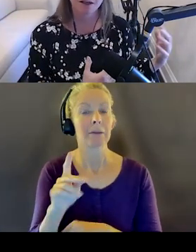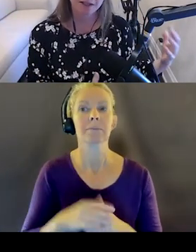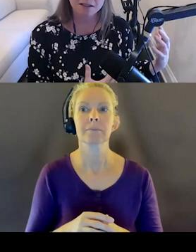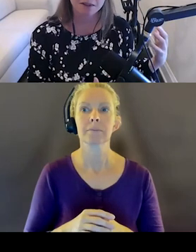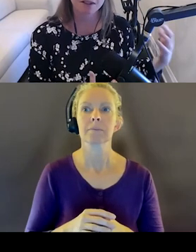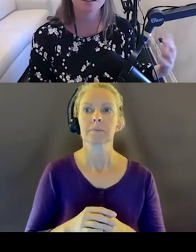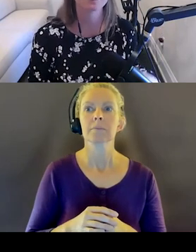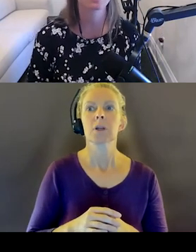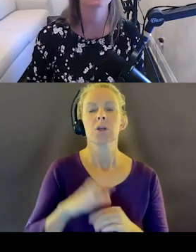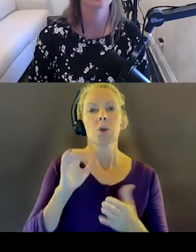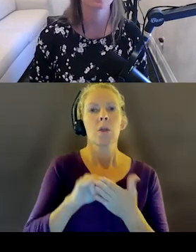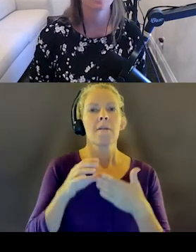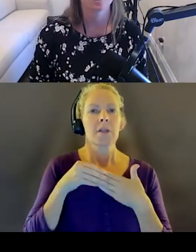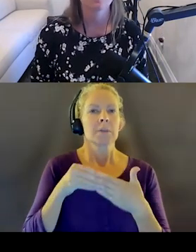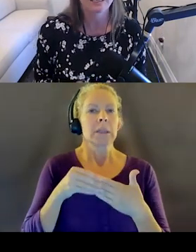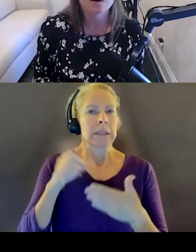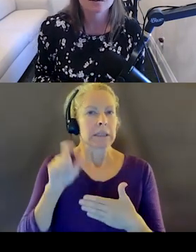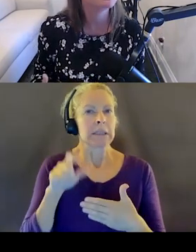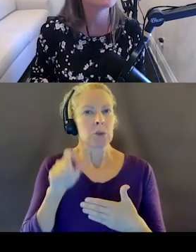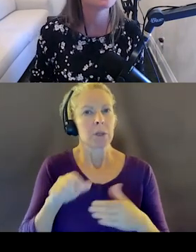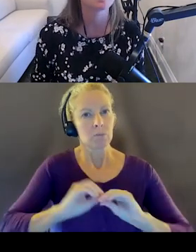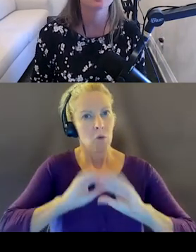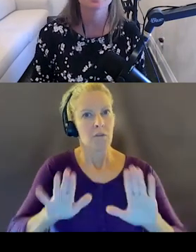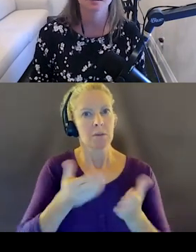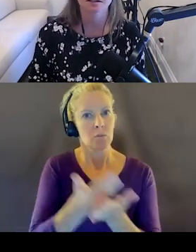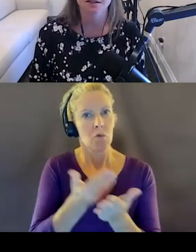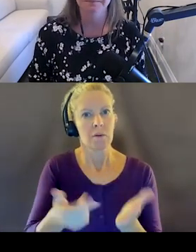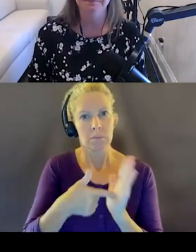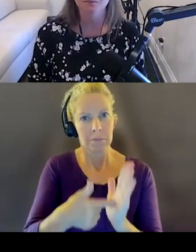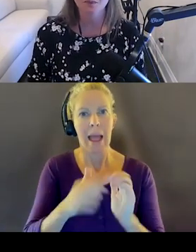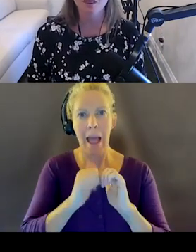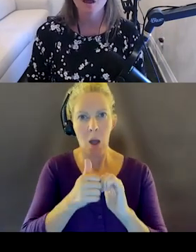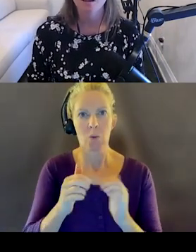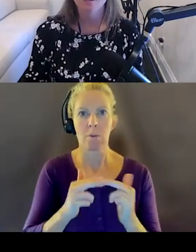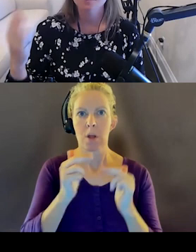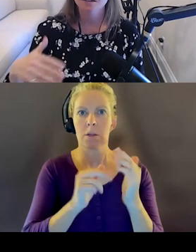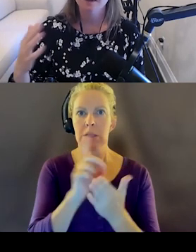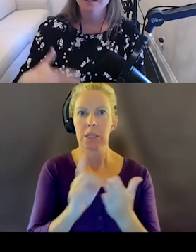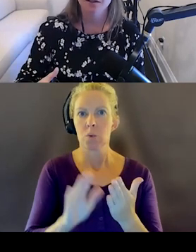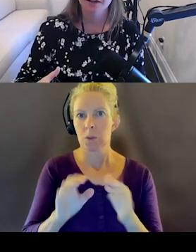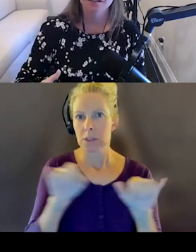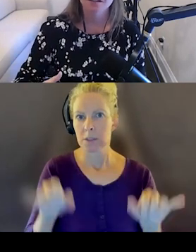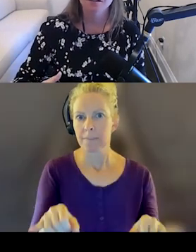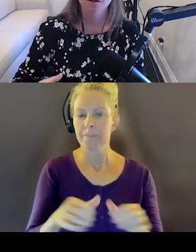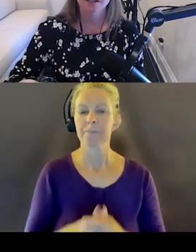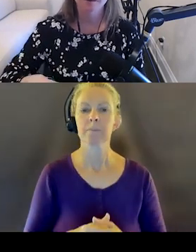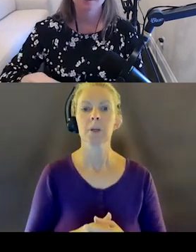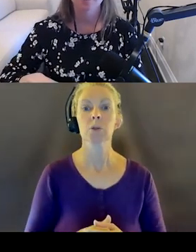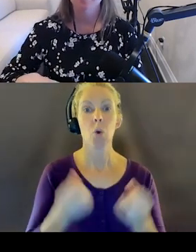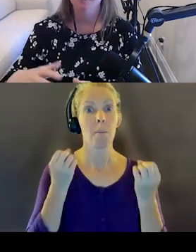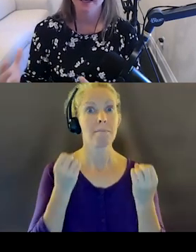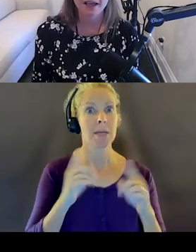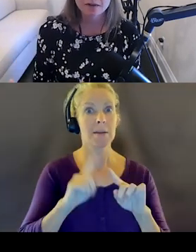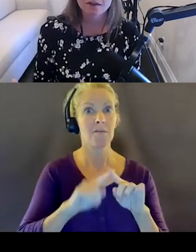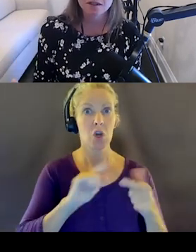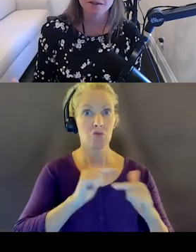needs to be that flexibility needs to be accounted for how you build and design your design system. As a result of all these interactions, UX, we need